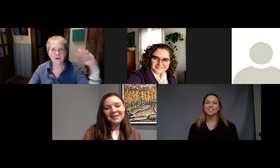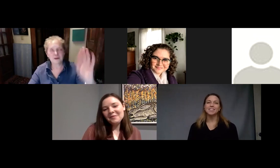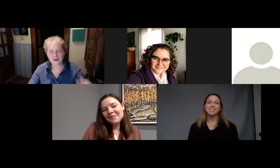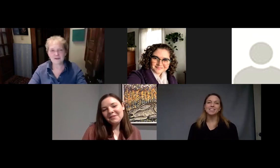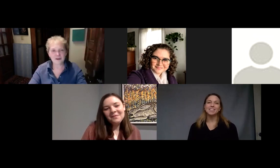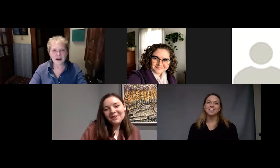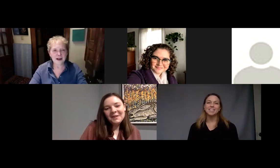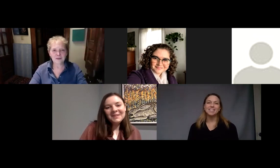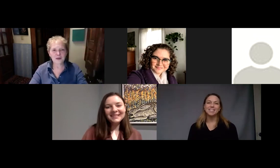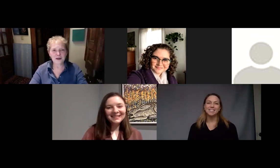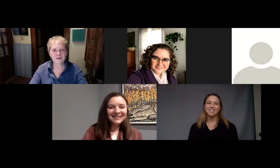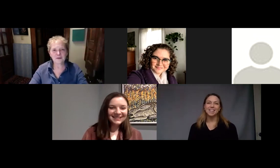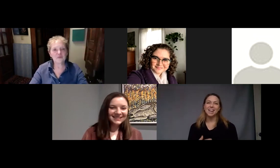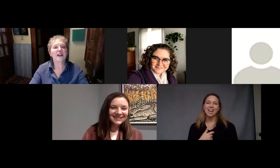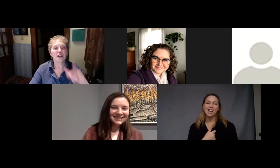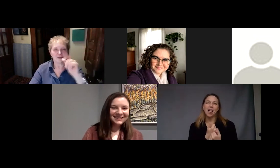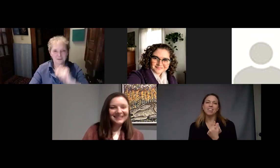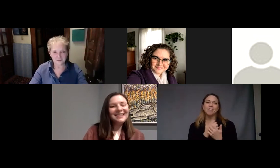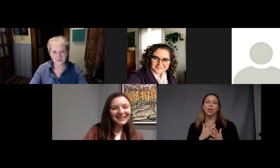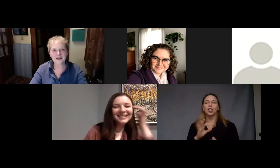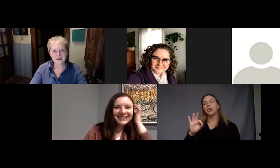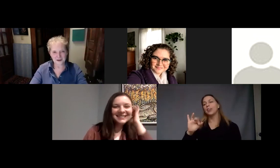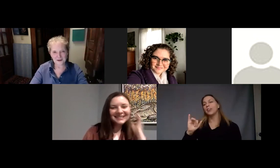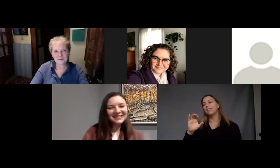whatever lover I fickle